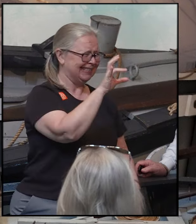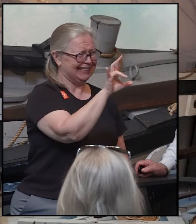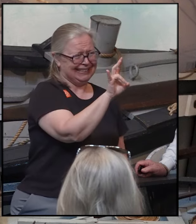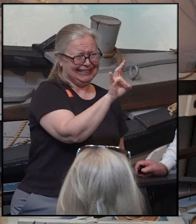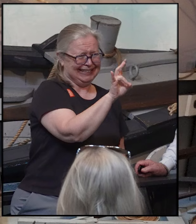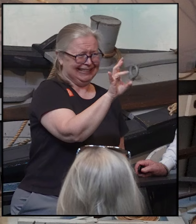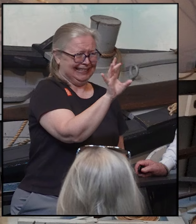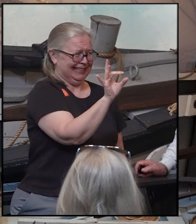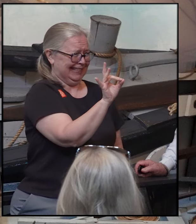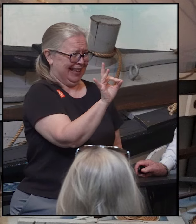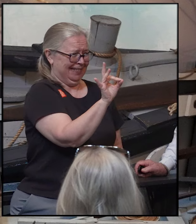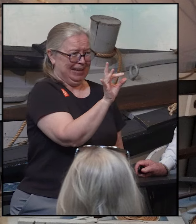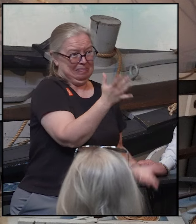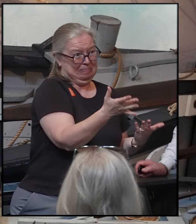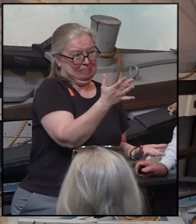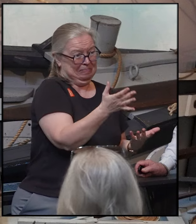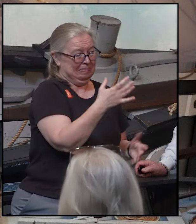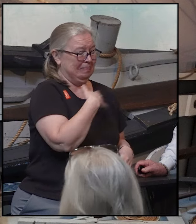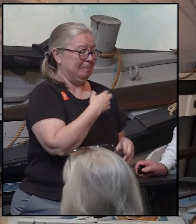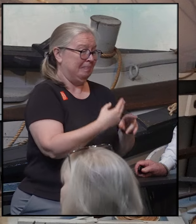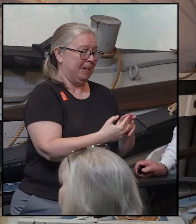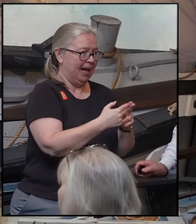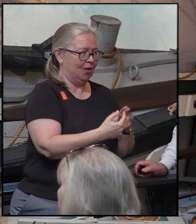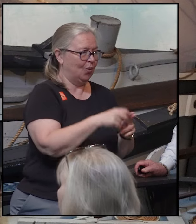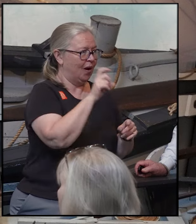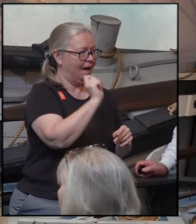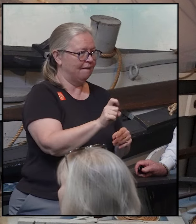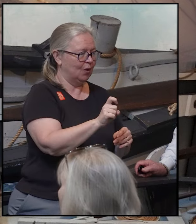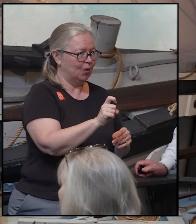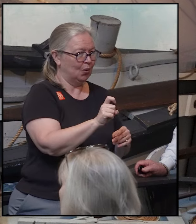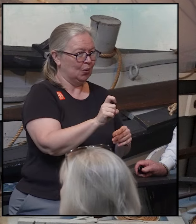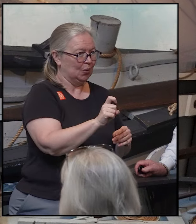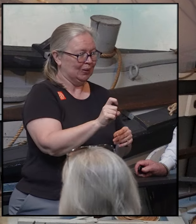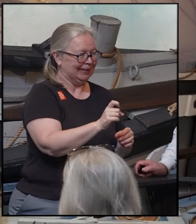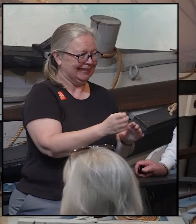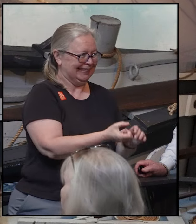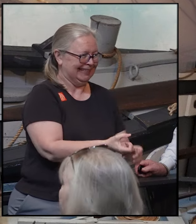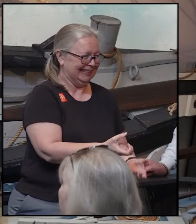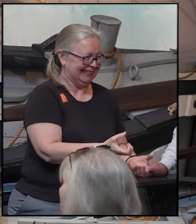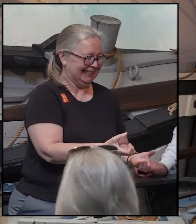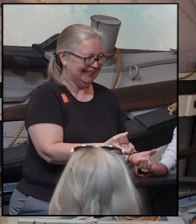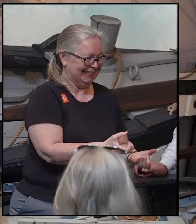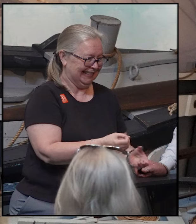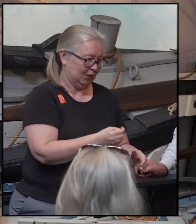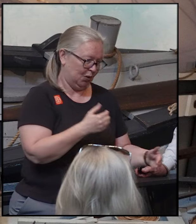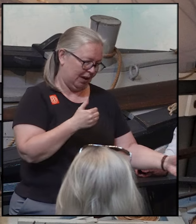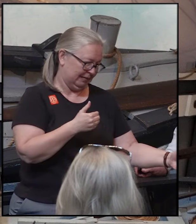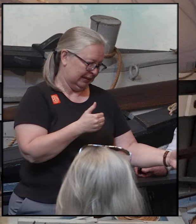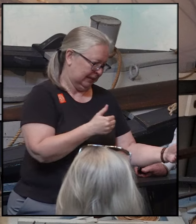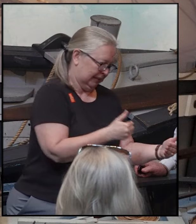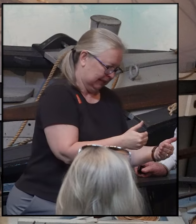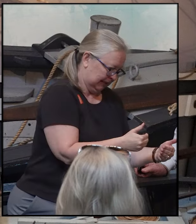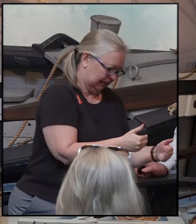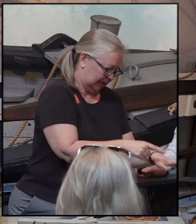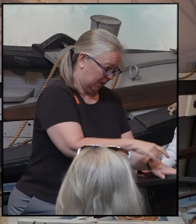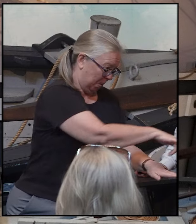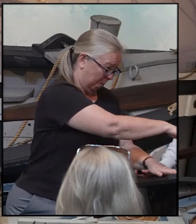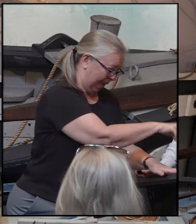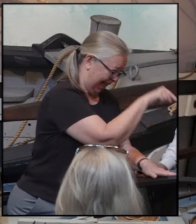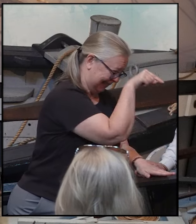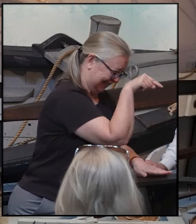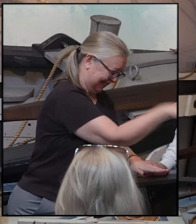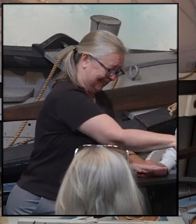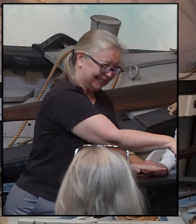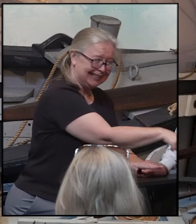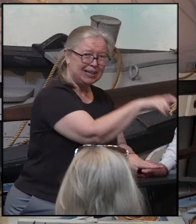even eight pounds. To use it properly, you have to literally be right on top of the whale